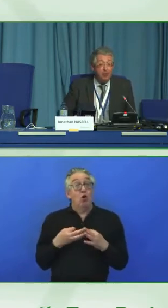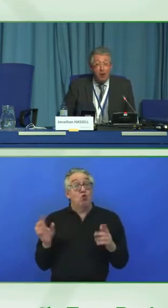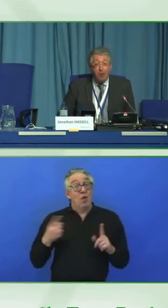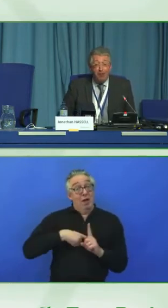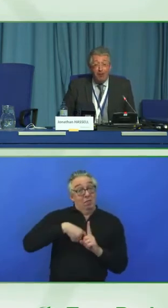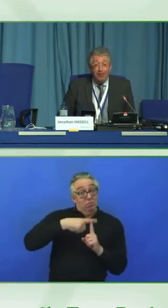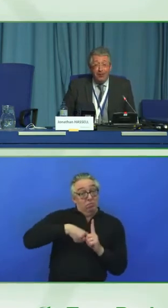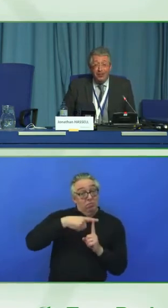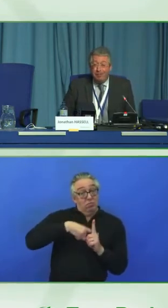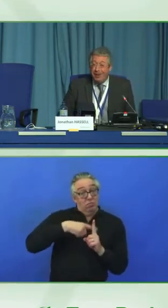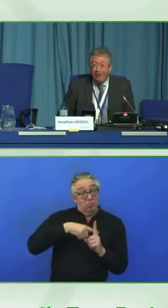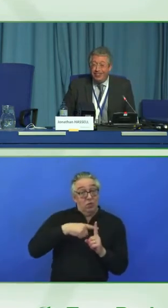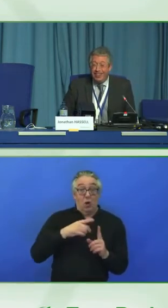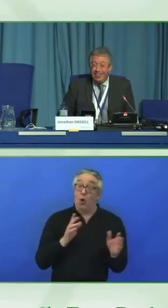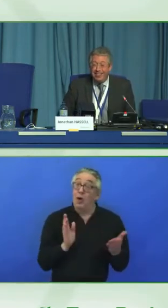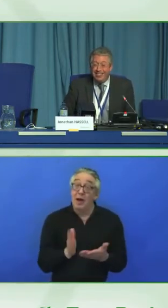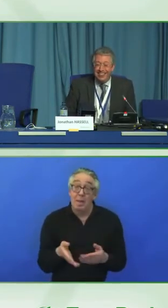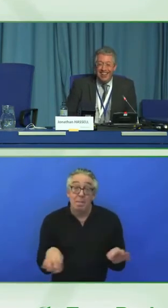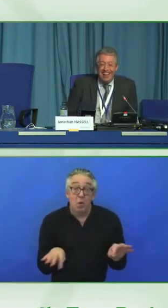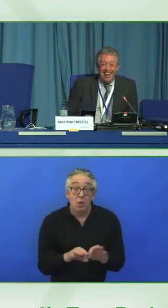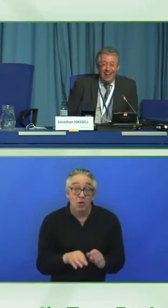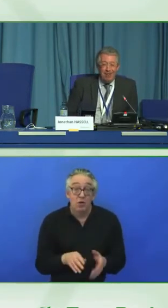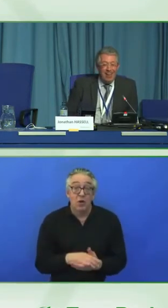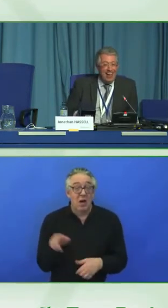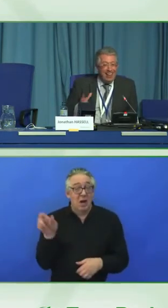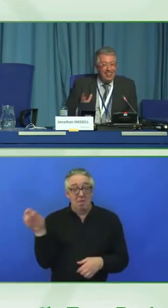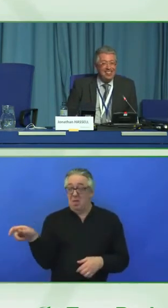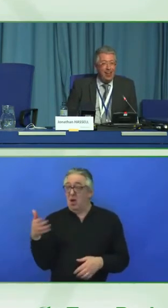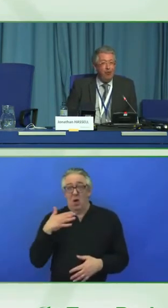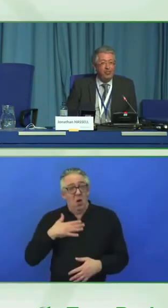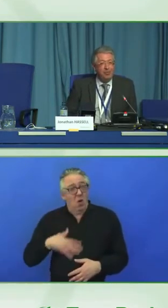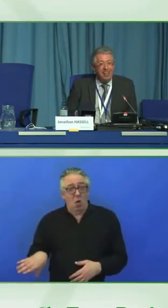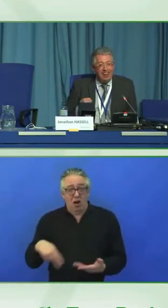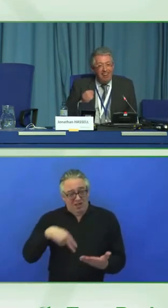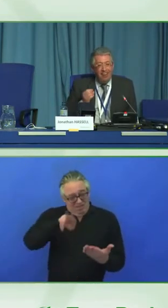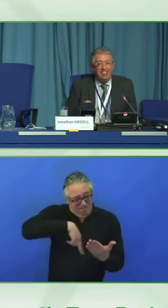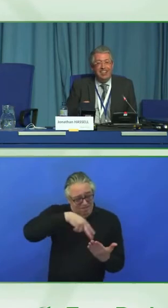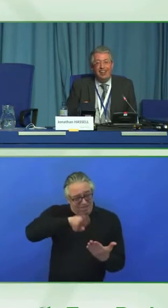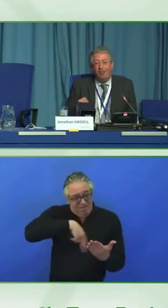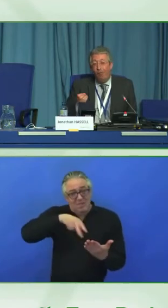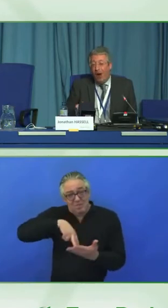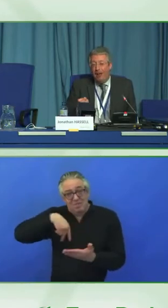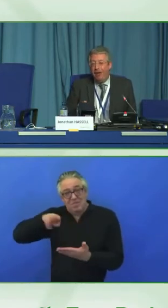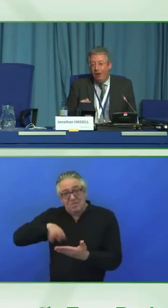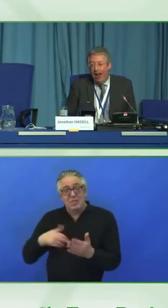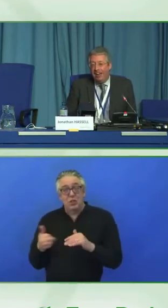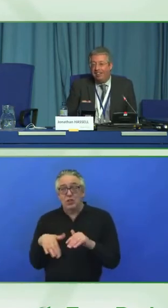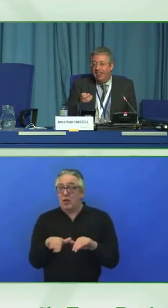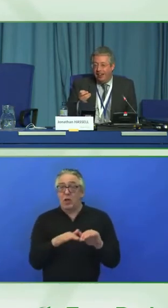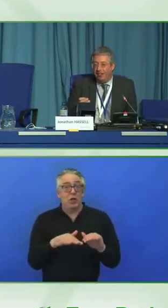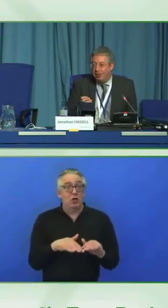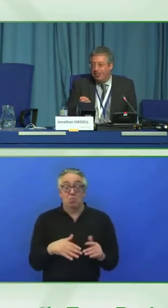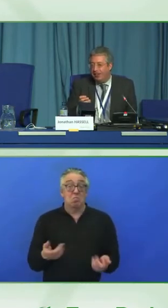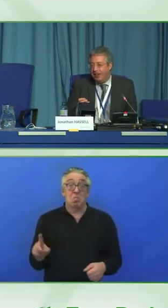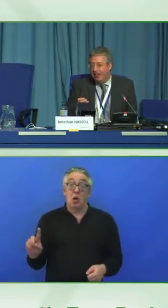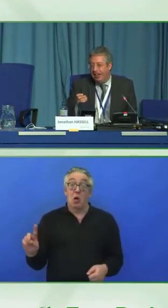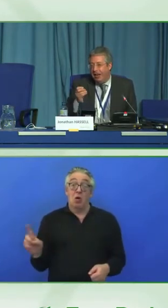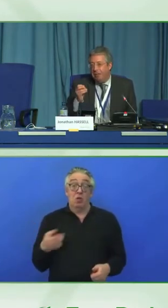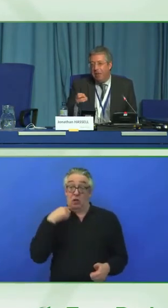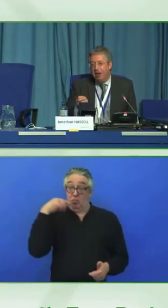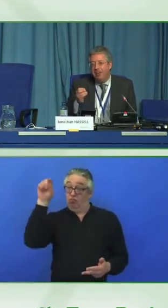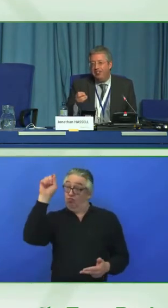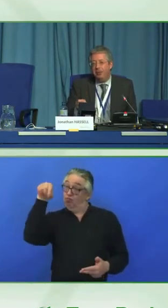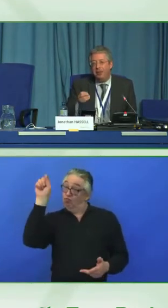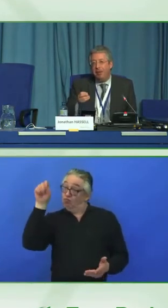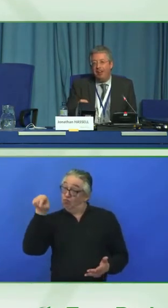because people don't want to read those big long standards, and this helps them get an idea of where they're at, and specifically